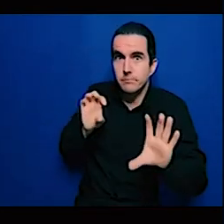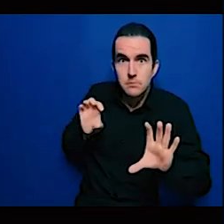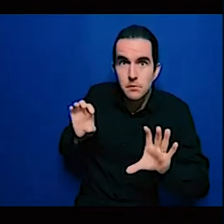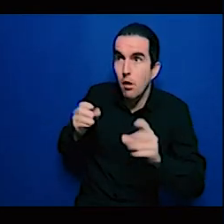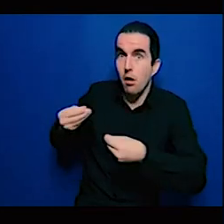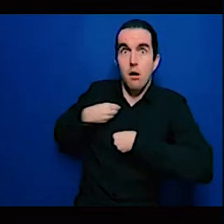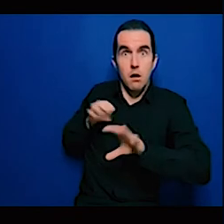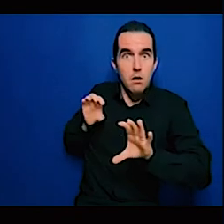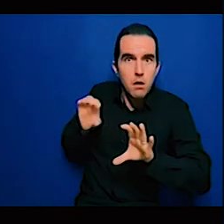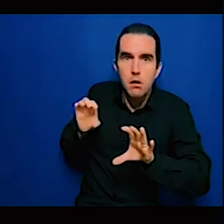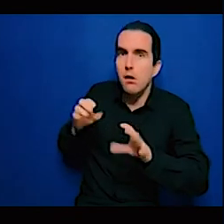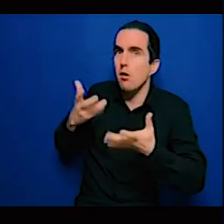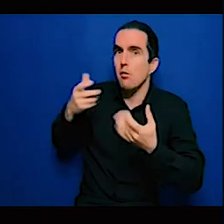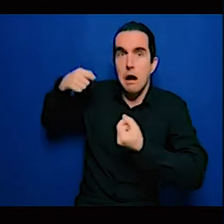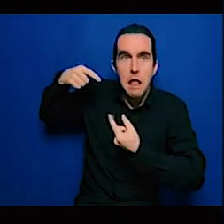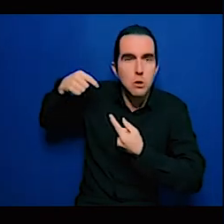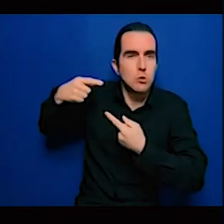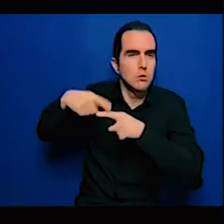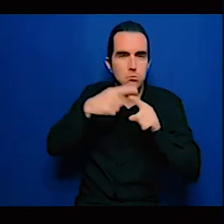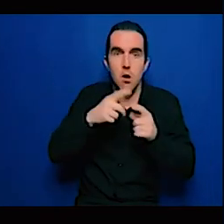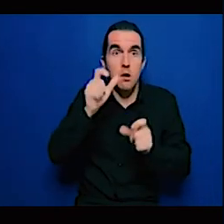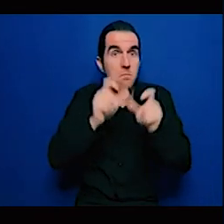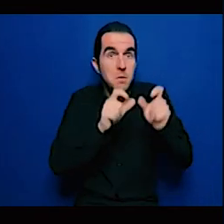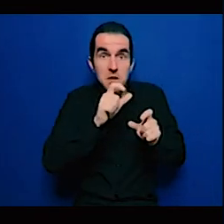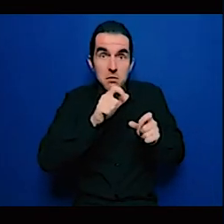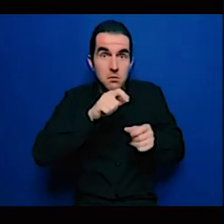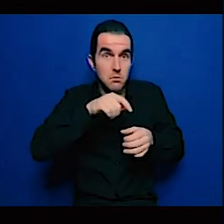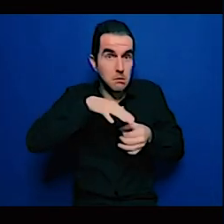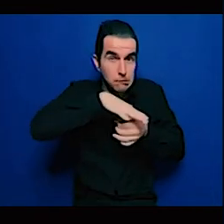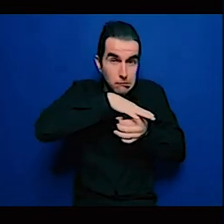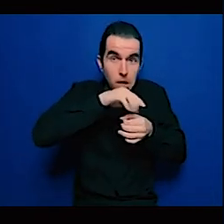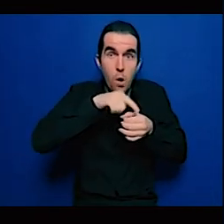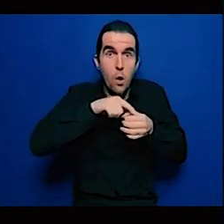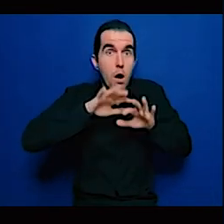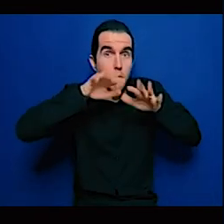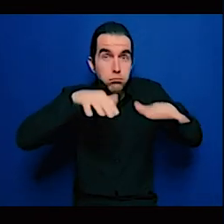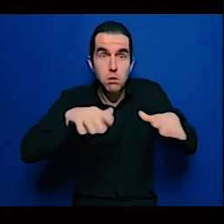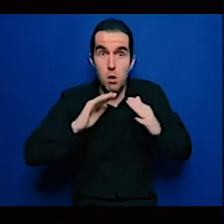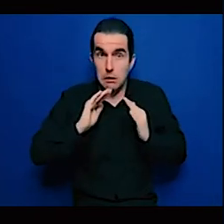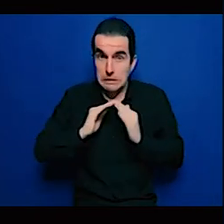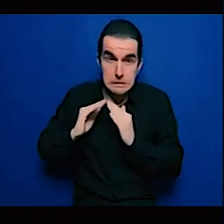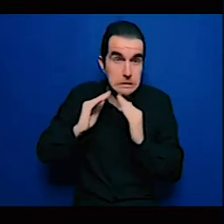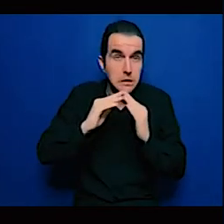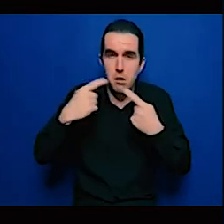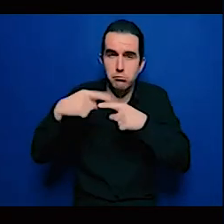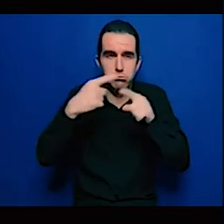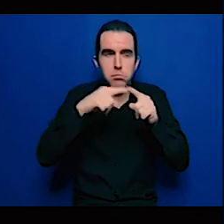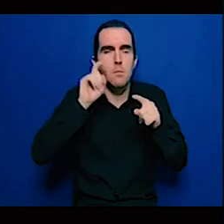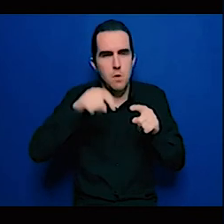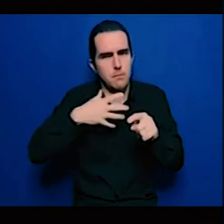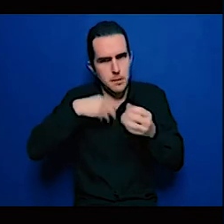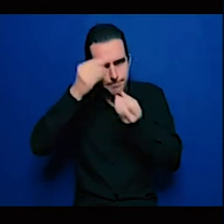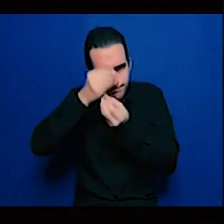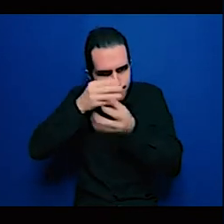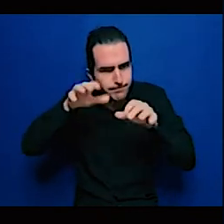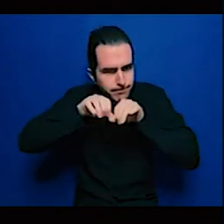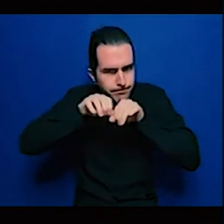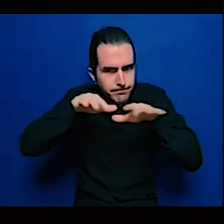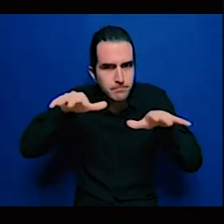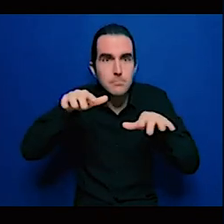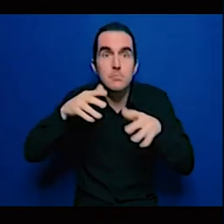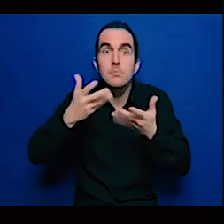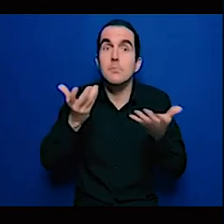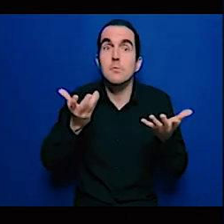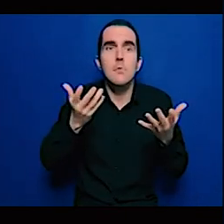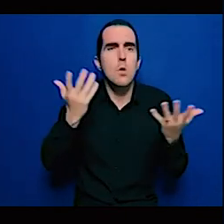the shocks that you're going to have to counter and what is the government what is everybody in their own level trying to do